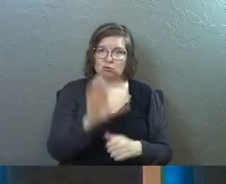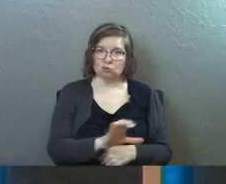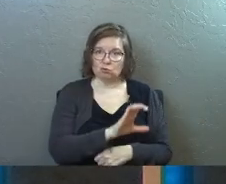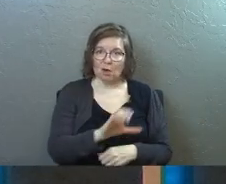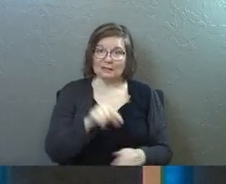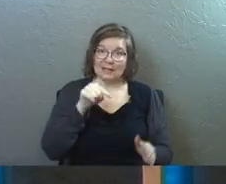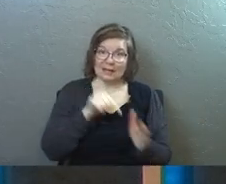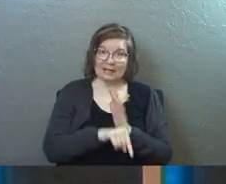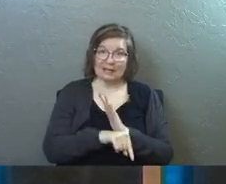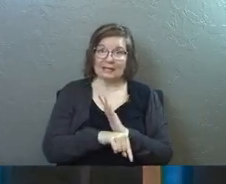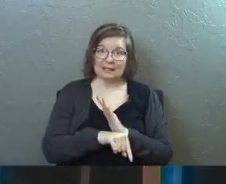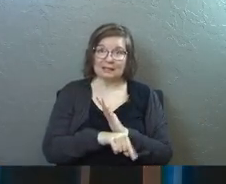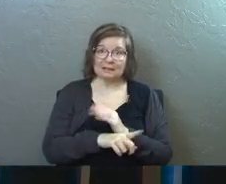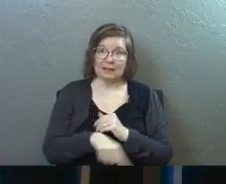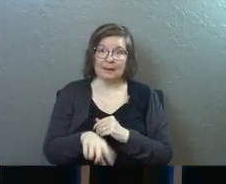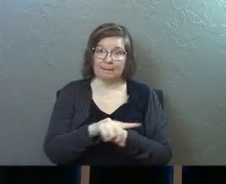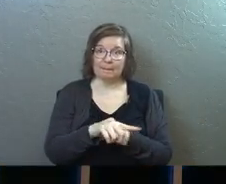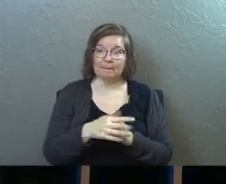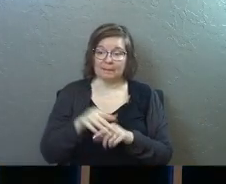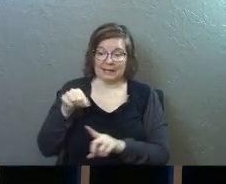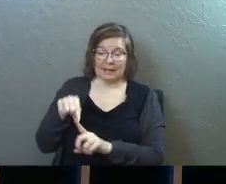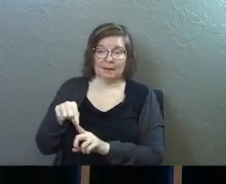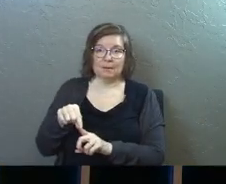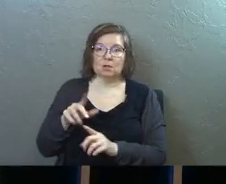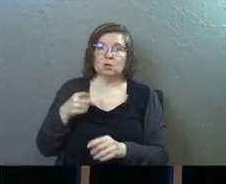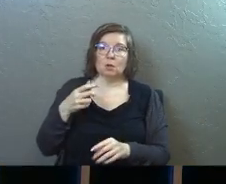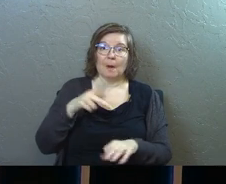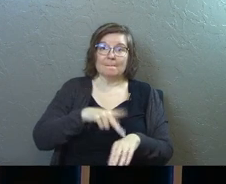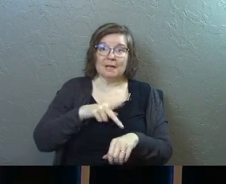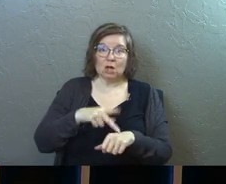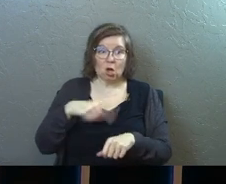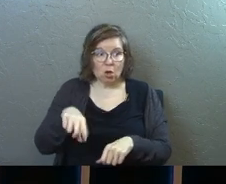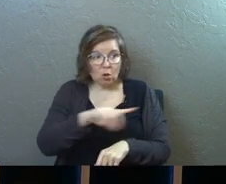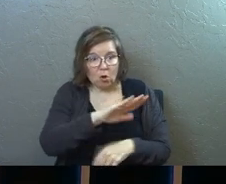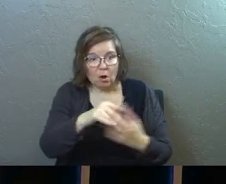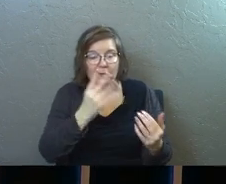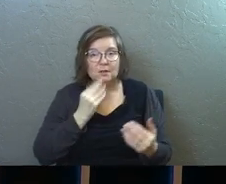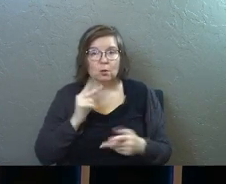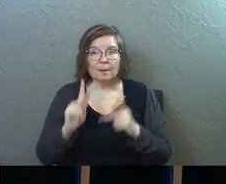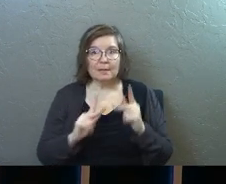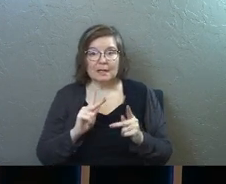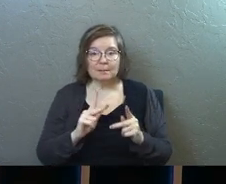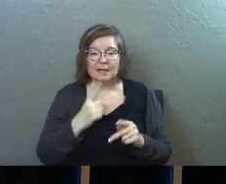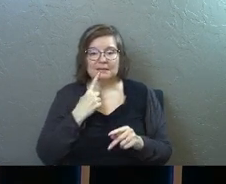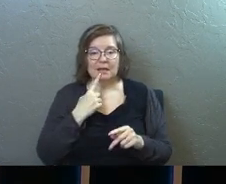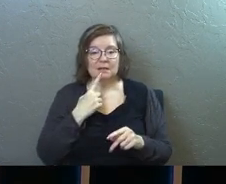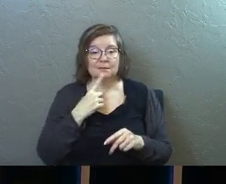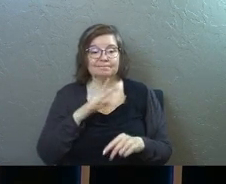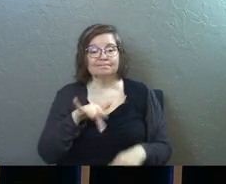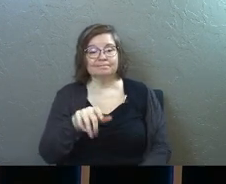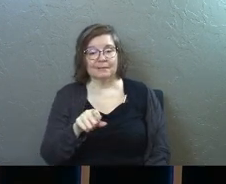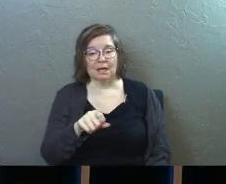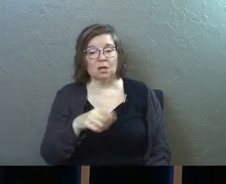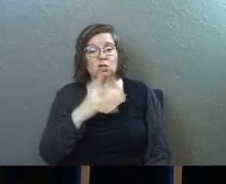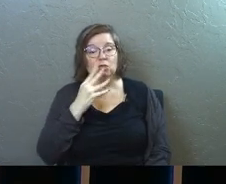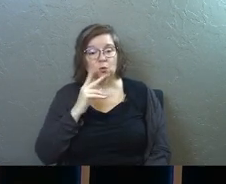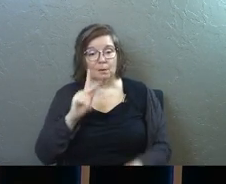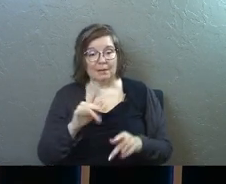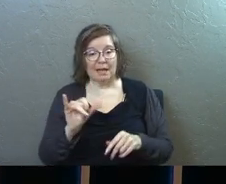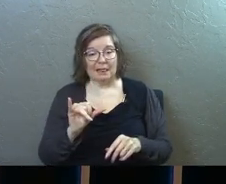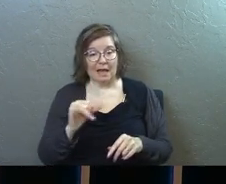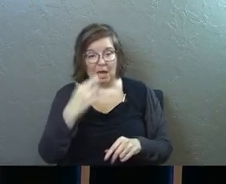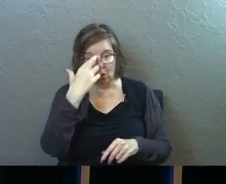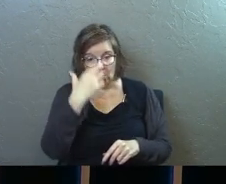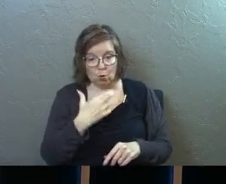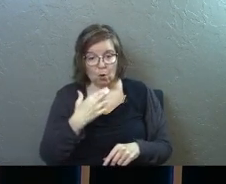and killed him. So Peter looks out at all these Jewish people and he says, yes, Jewish people